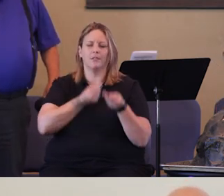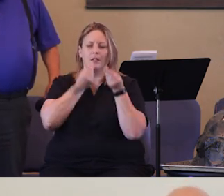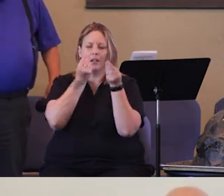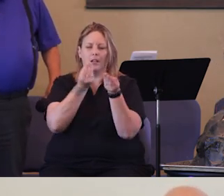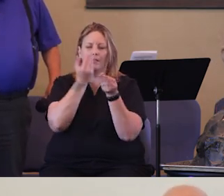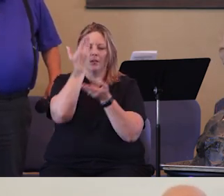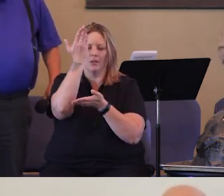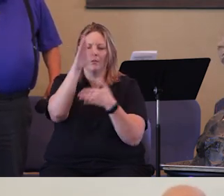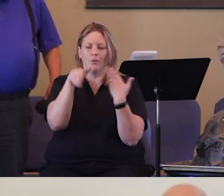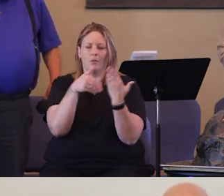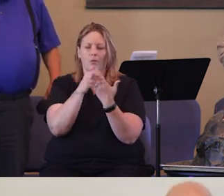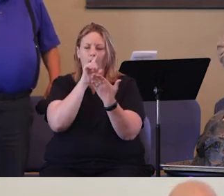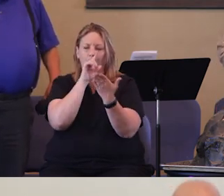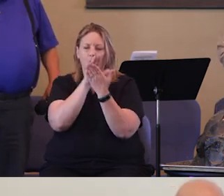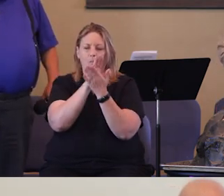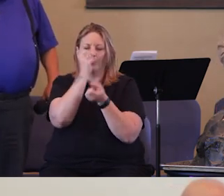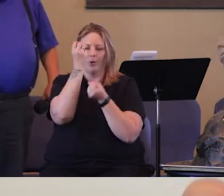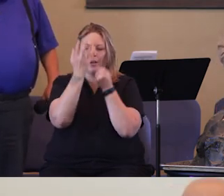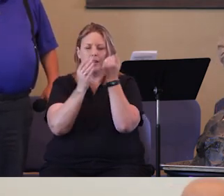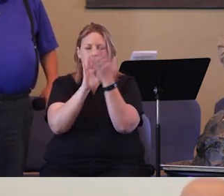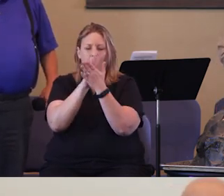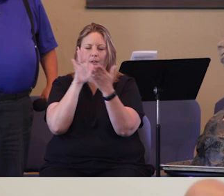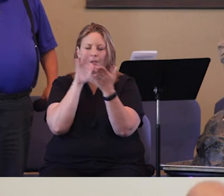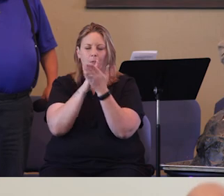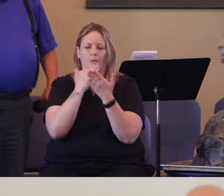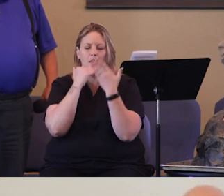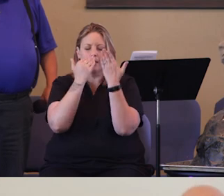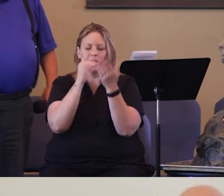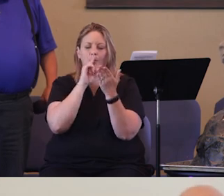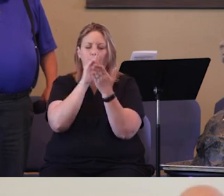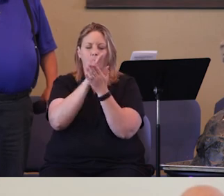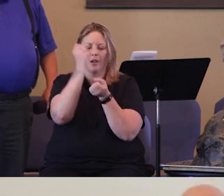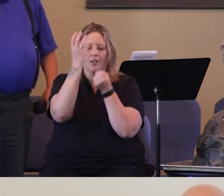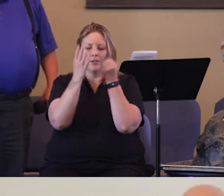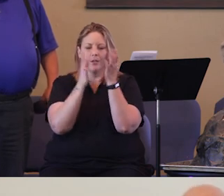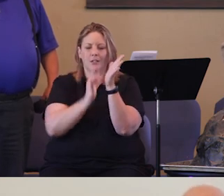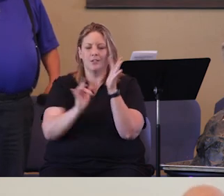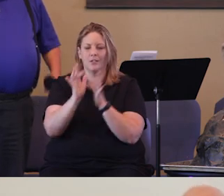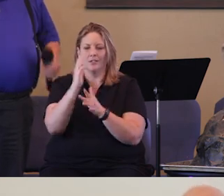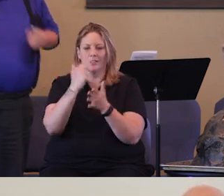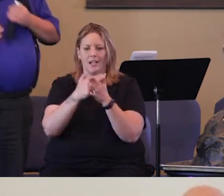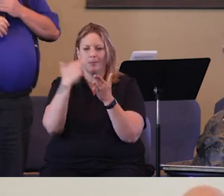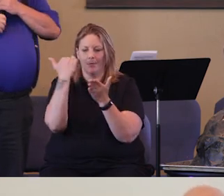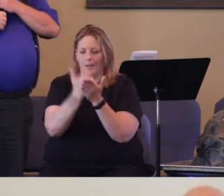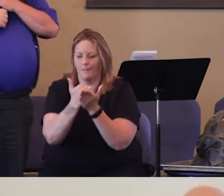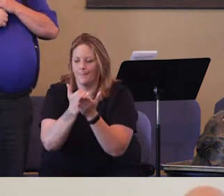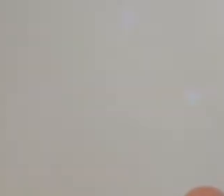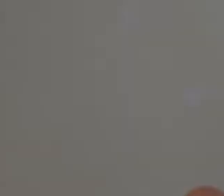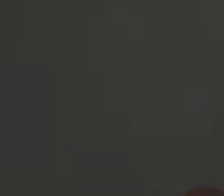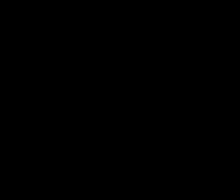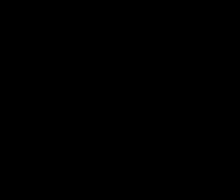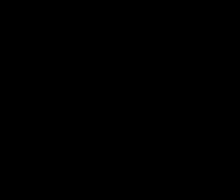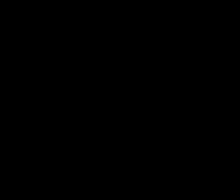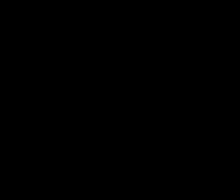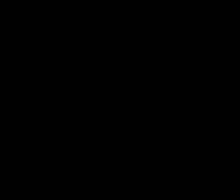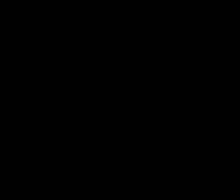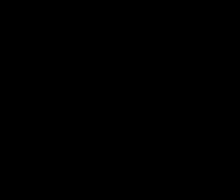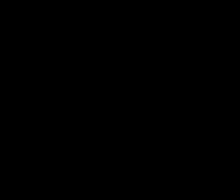and the glory and show that in the lives that we live. We just thank you and praise you. In Jesus' name, amen.